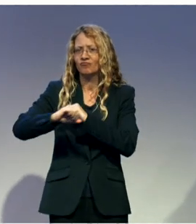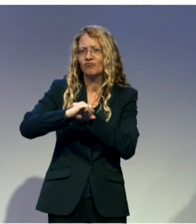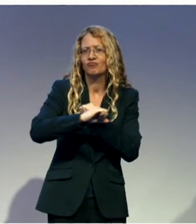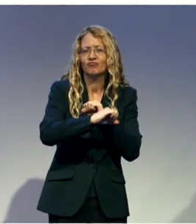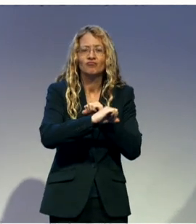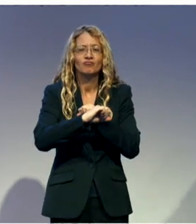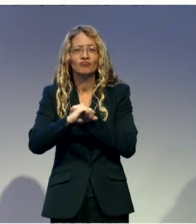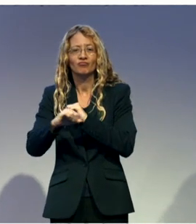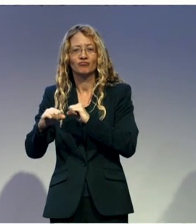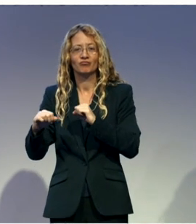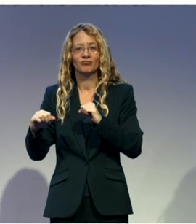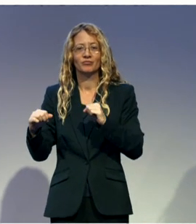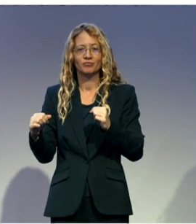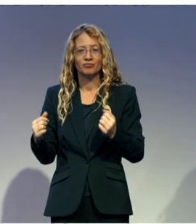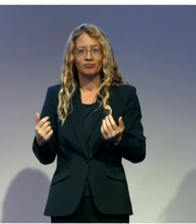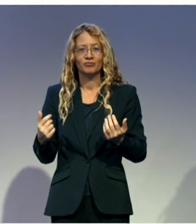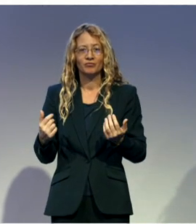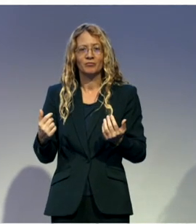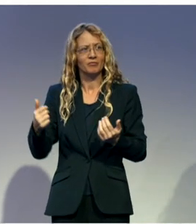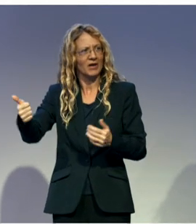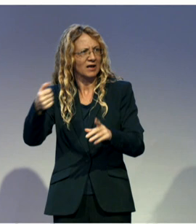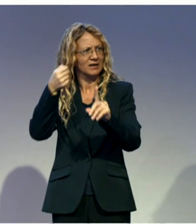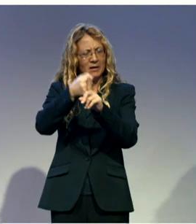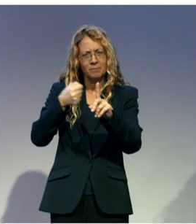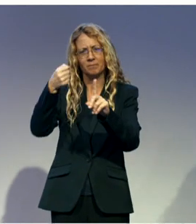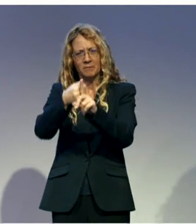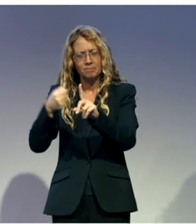joint effort of the DPOs in Nepal.